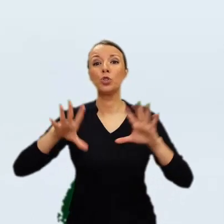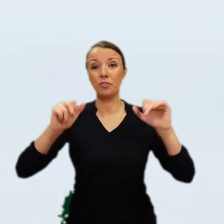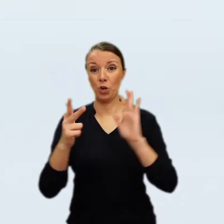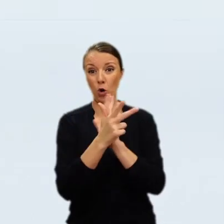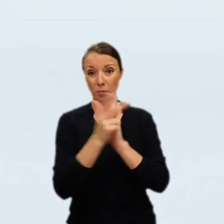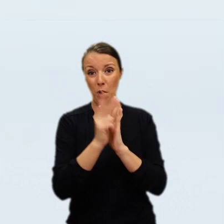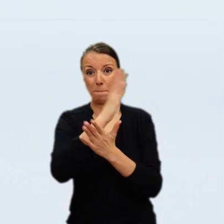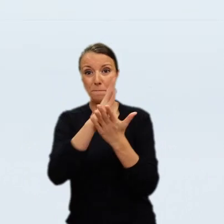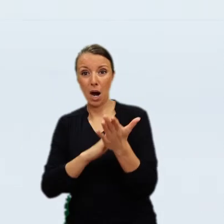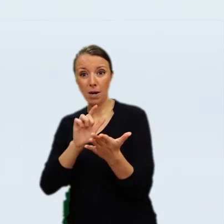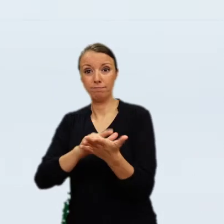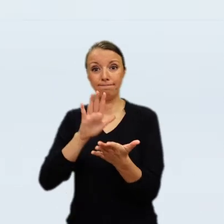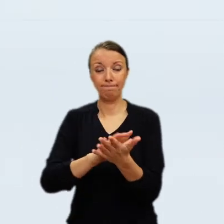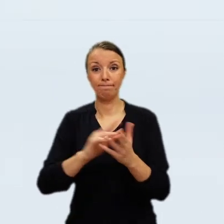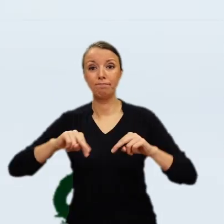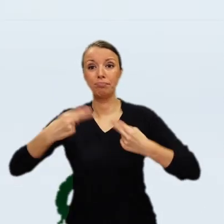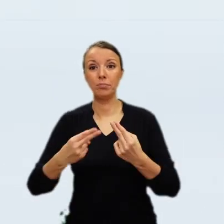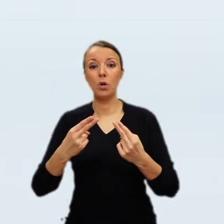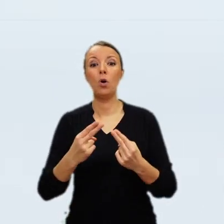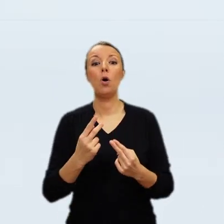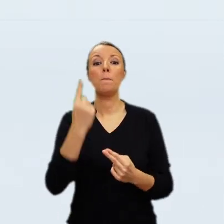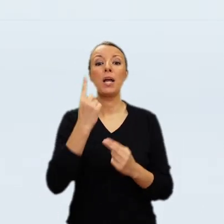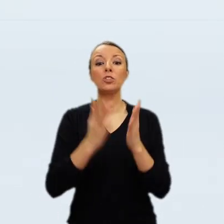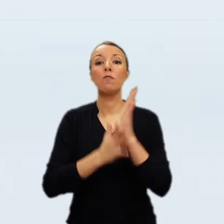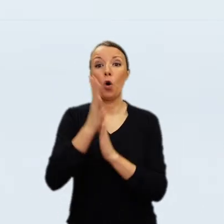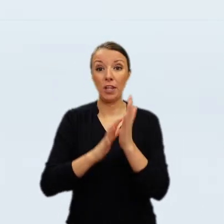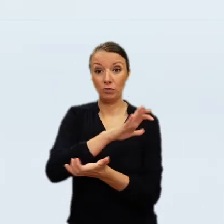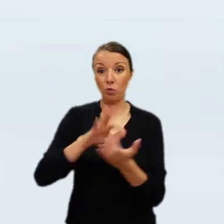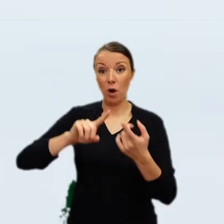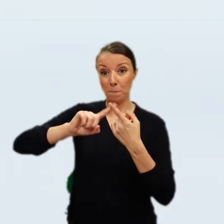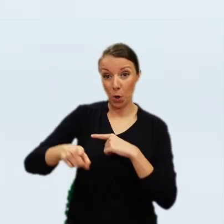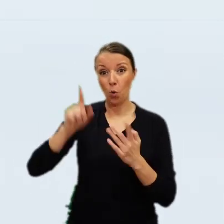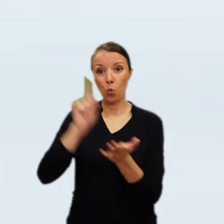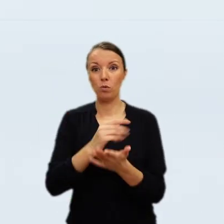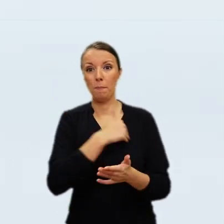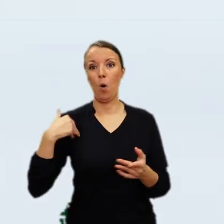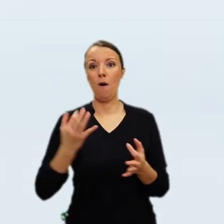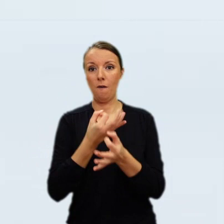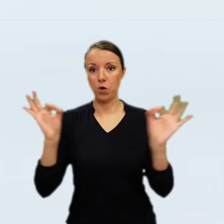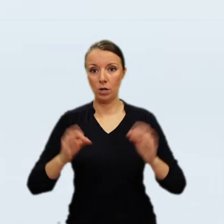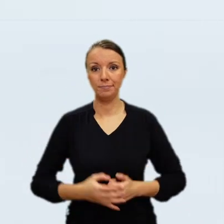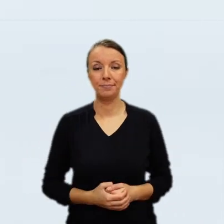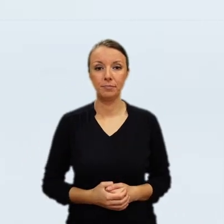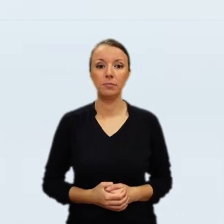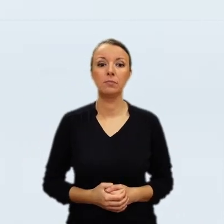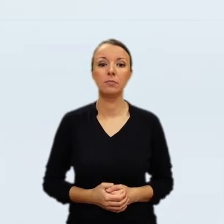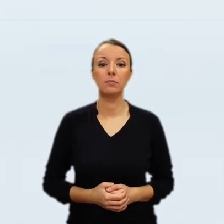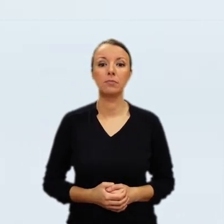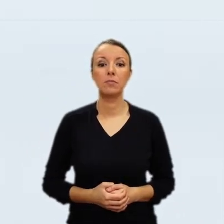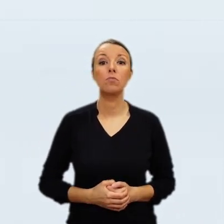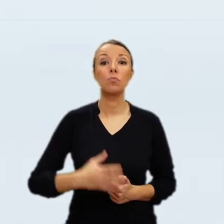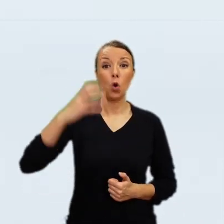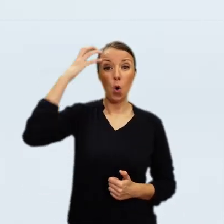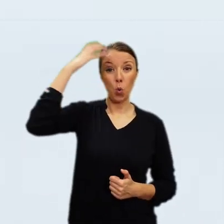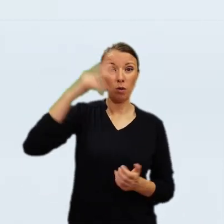On February 12, 1798, Stanisław August died of a stroke in the Marvel Palace in St. Petersburg.